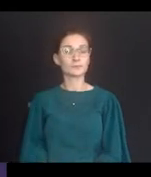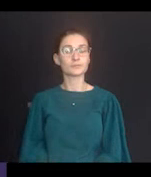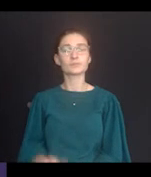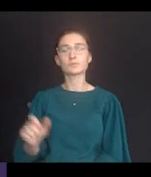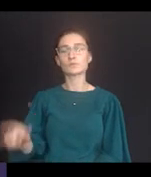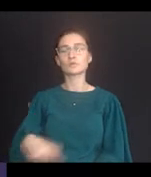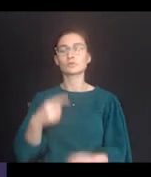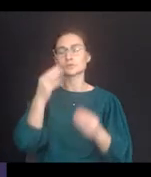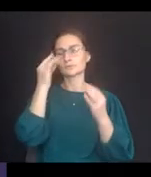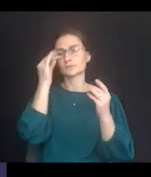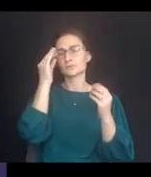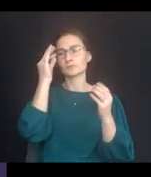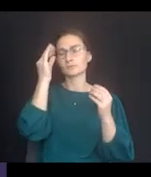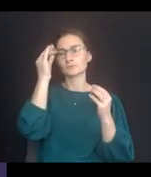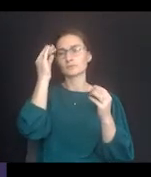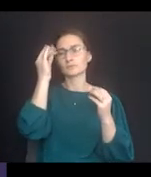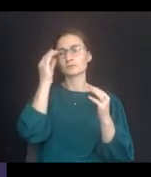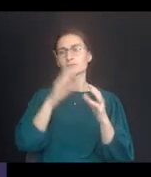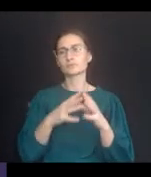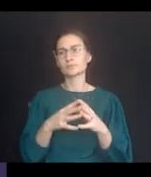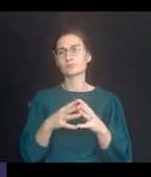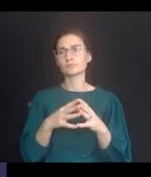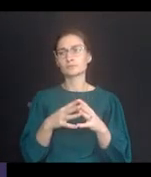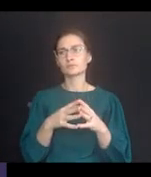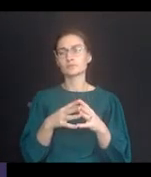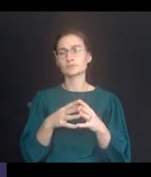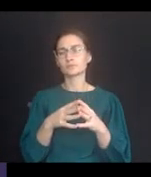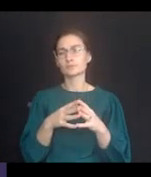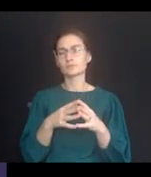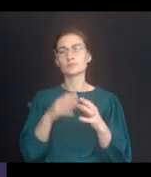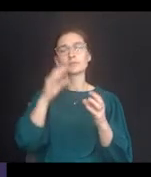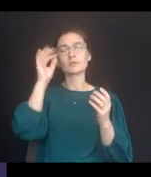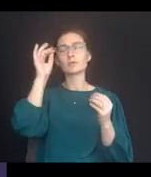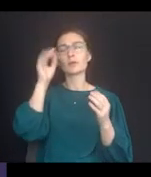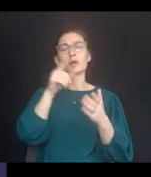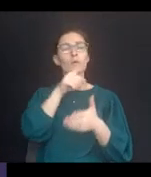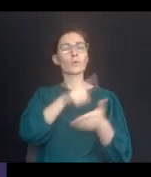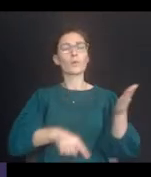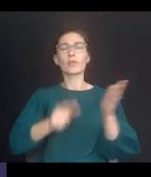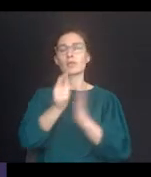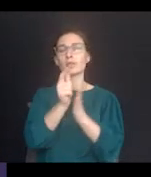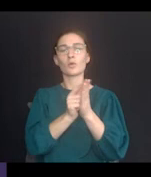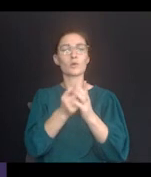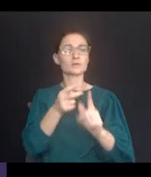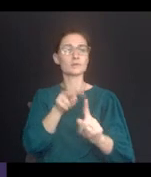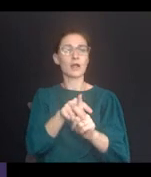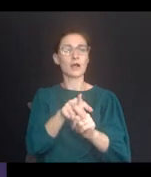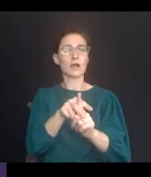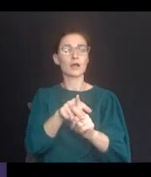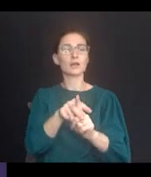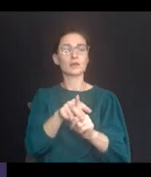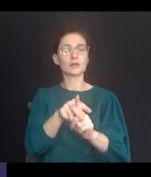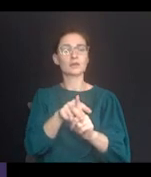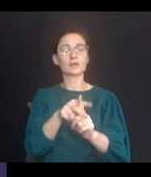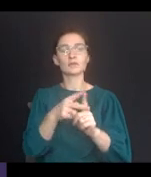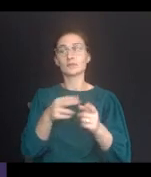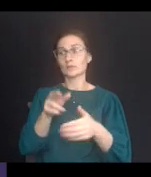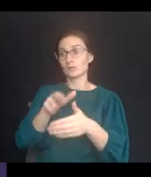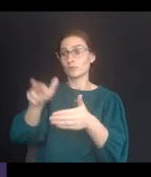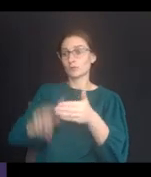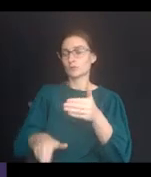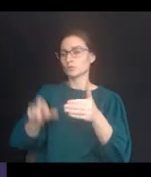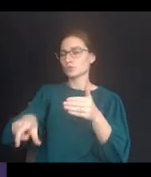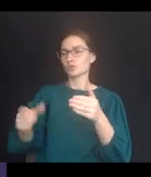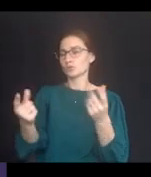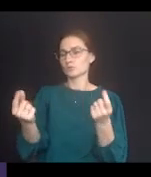So just take some time to think about this. Think about what what laws apply and